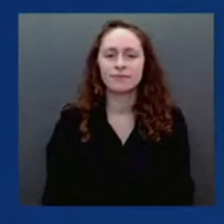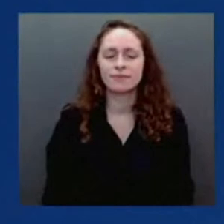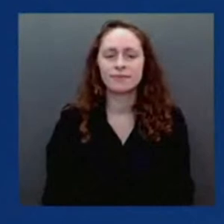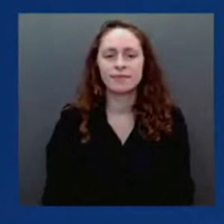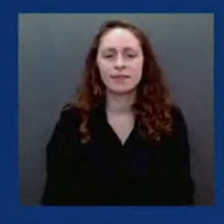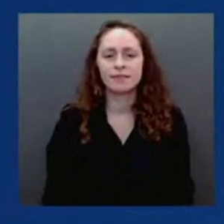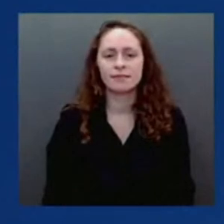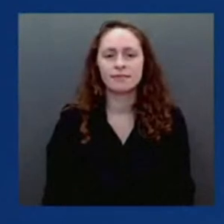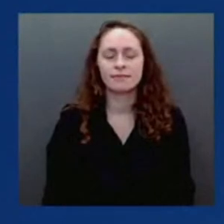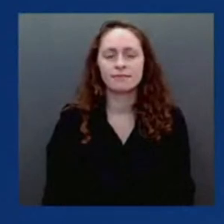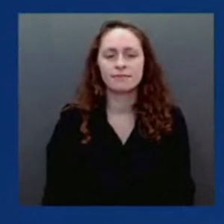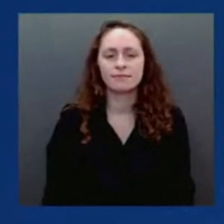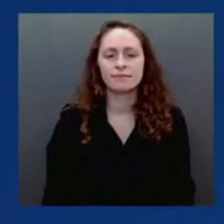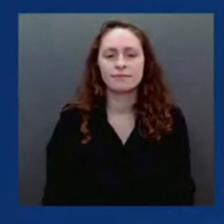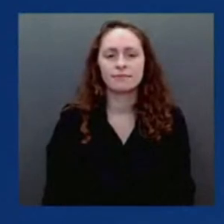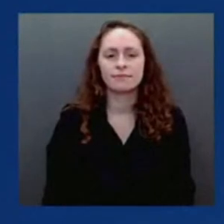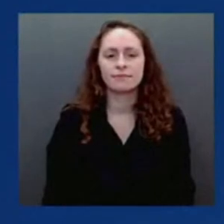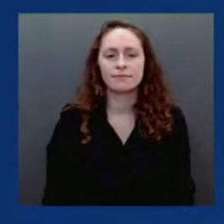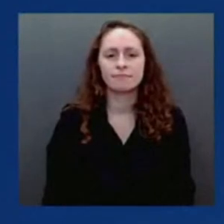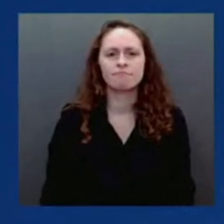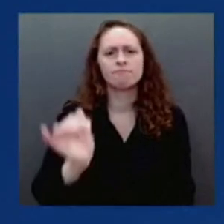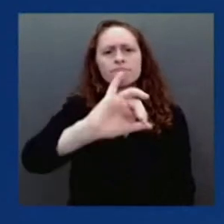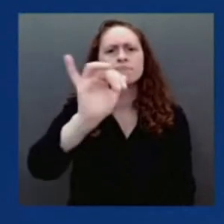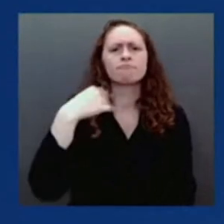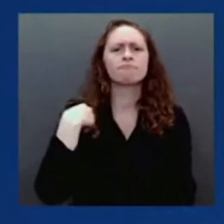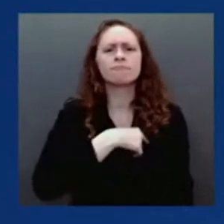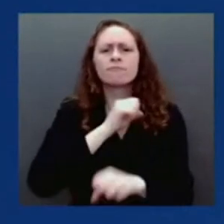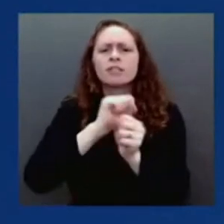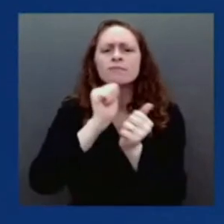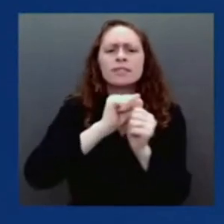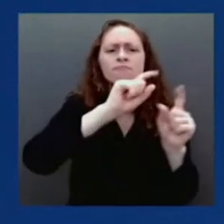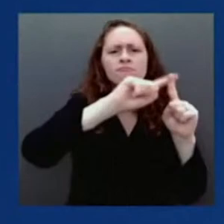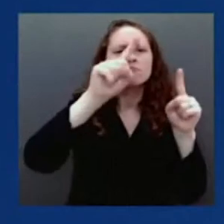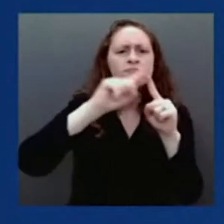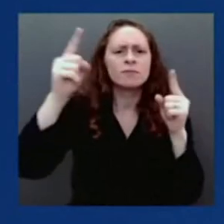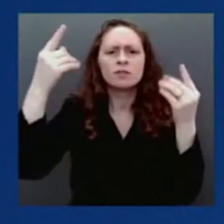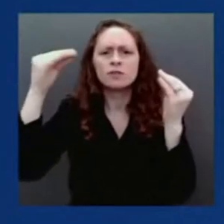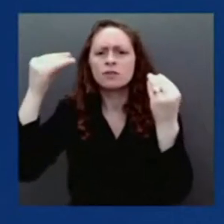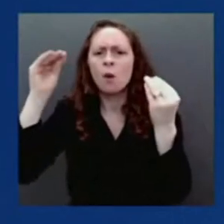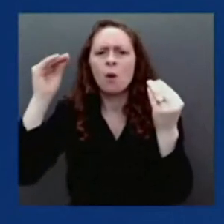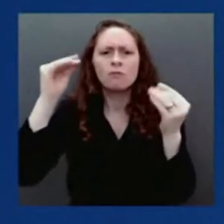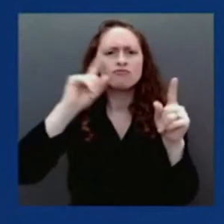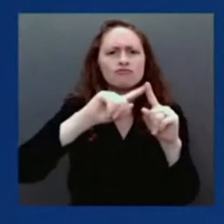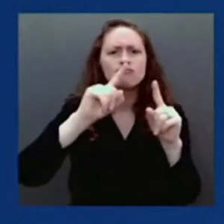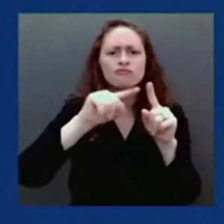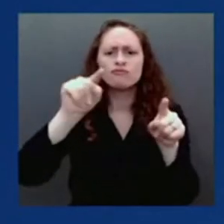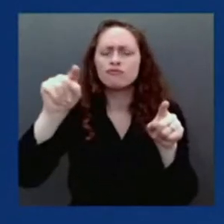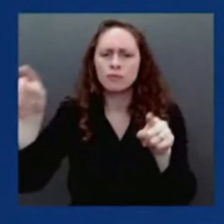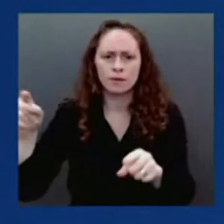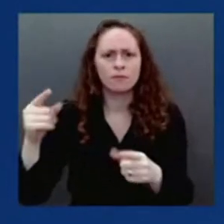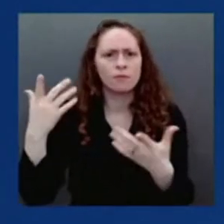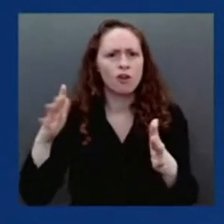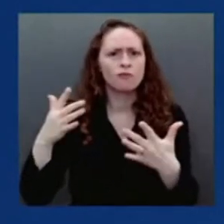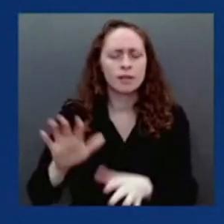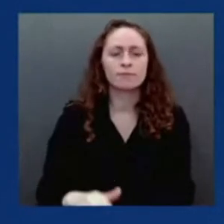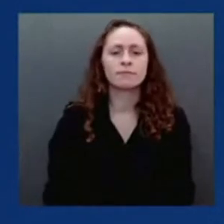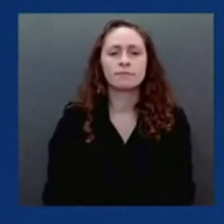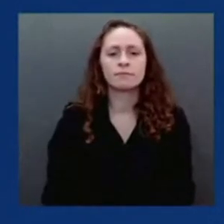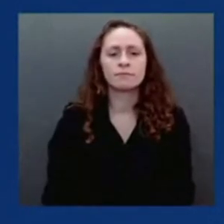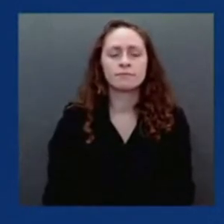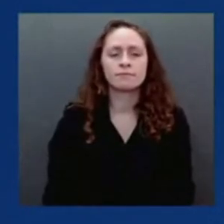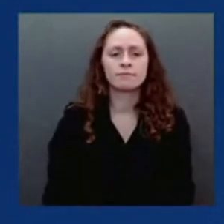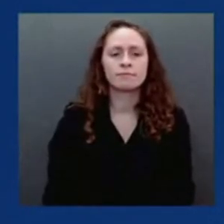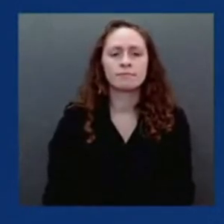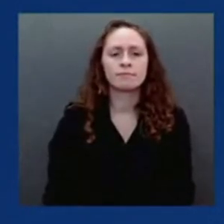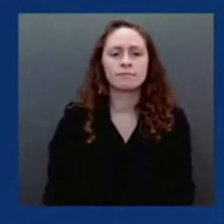and Meijer last Friday, so just 48 hours after we announced the program. So, the program is off to a very fast start. I think